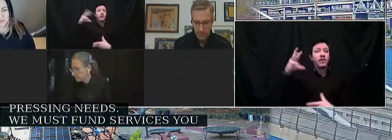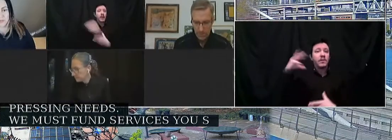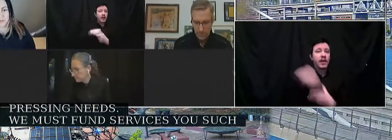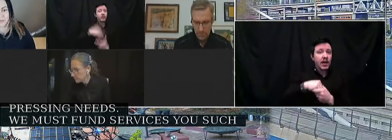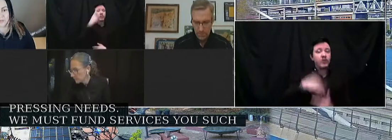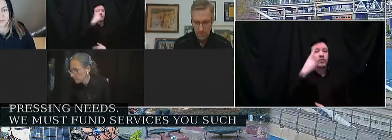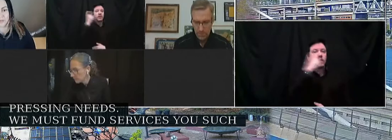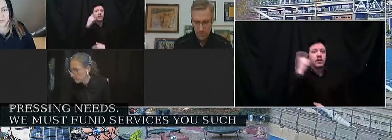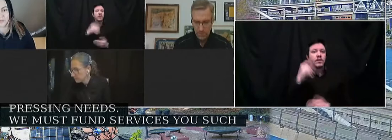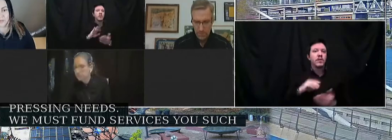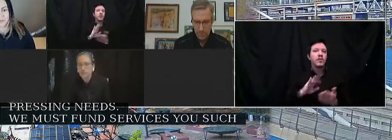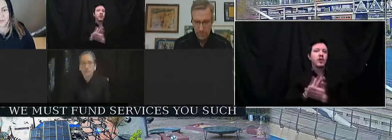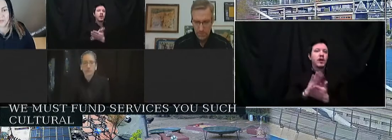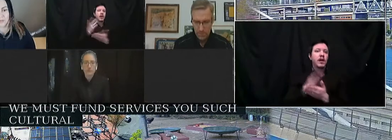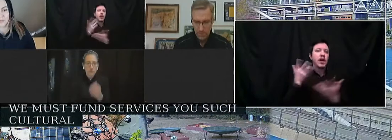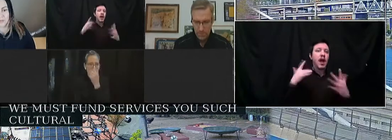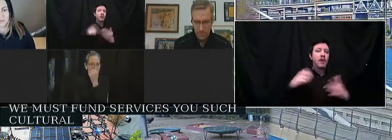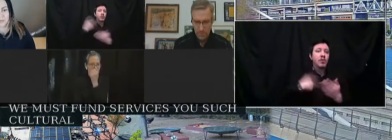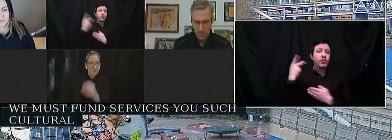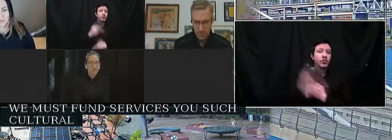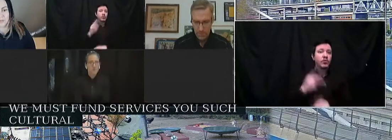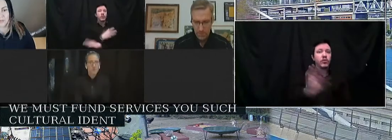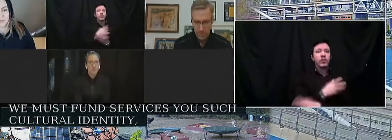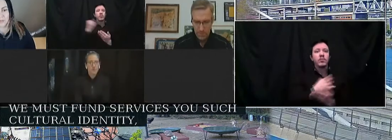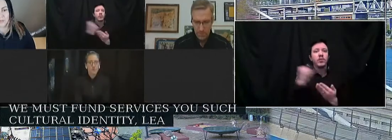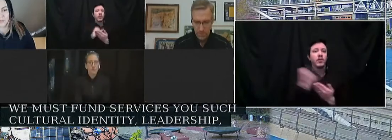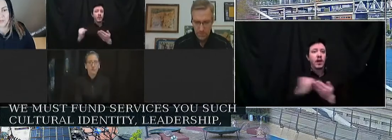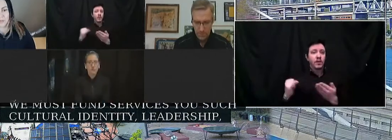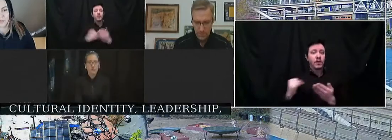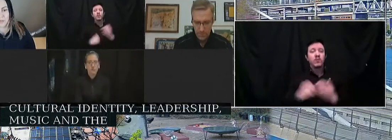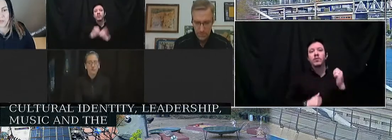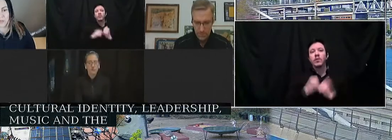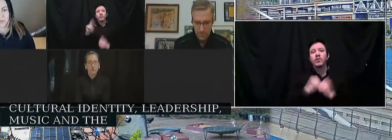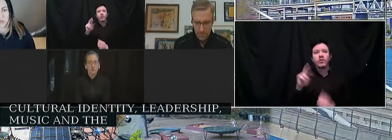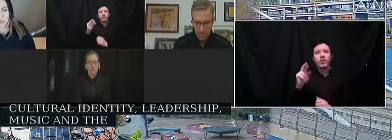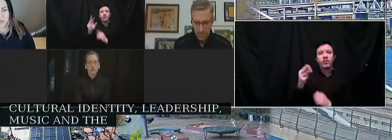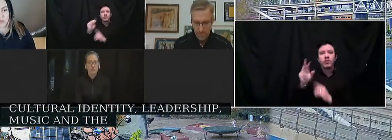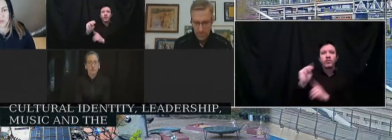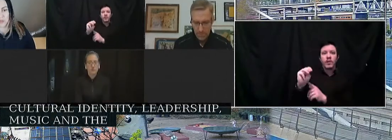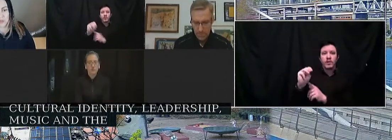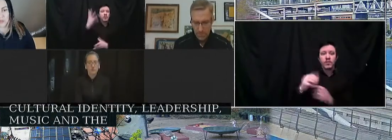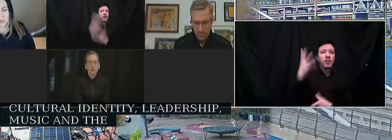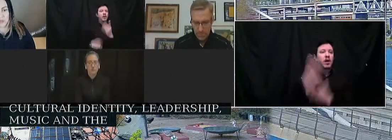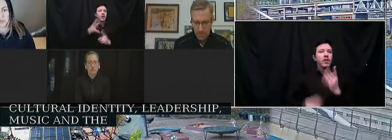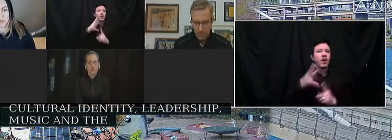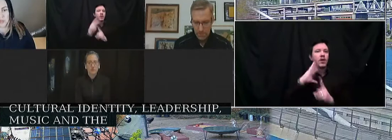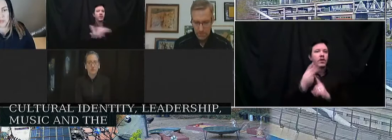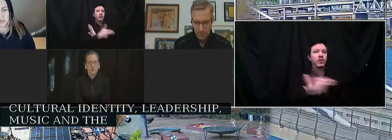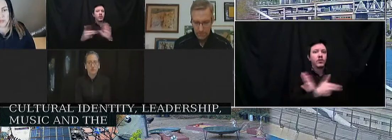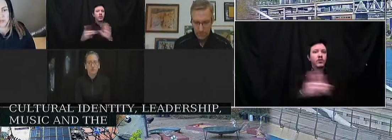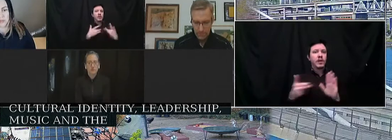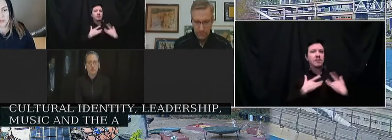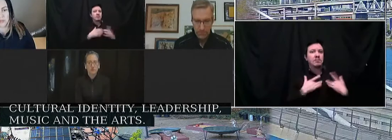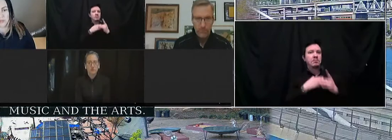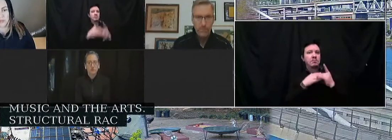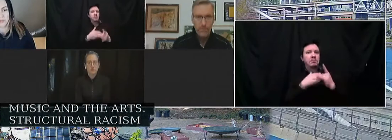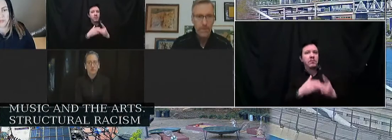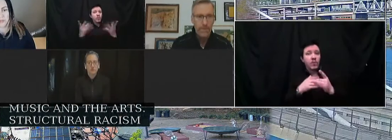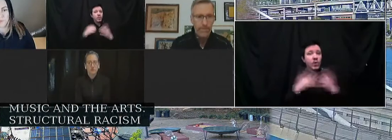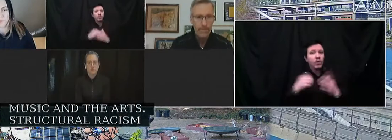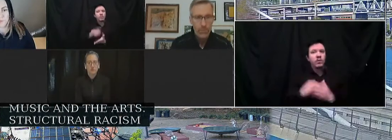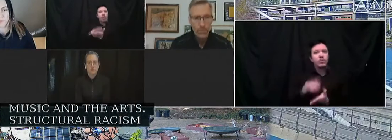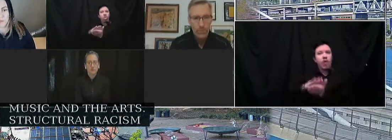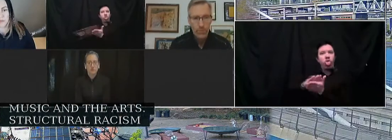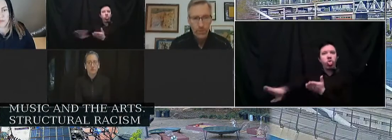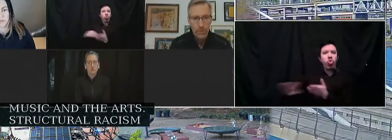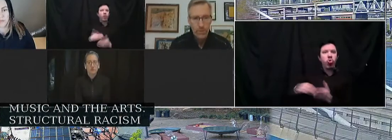-school programming, music and the arts. Structural racism and the loss of cultural identity that comes with it pushes BIPOC young